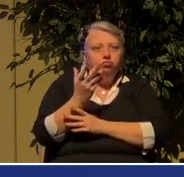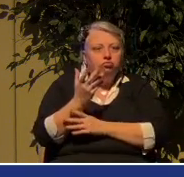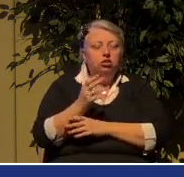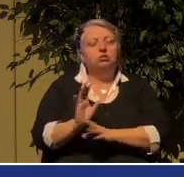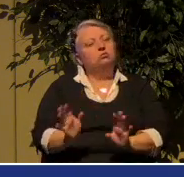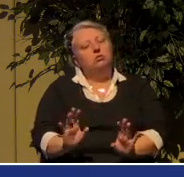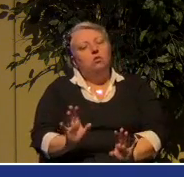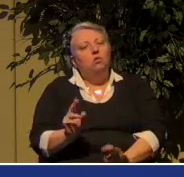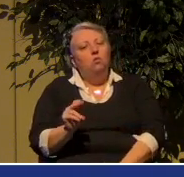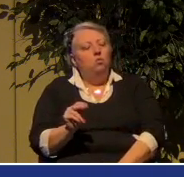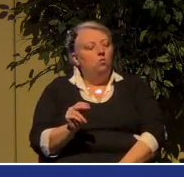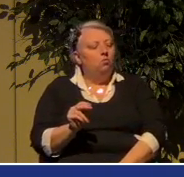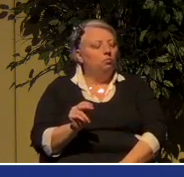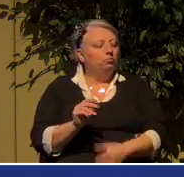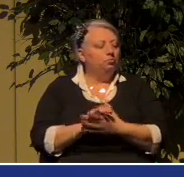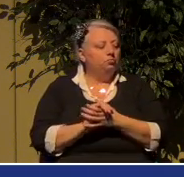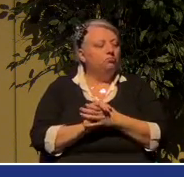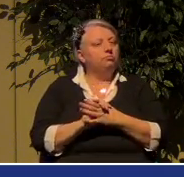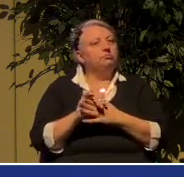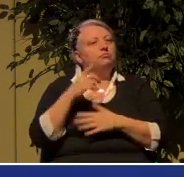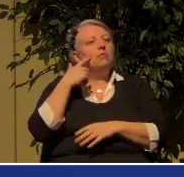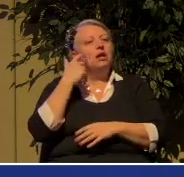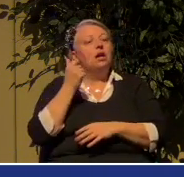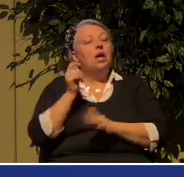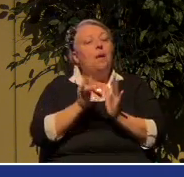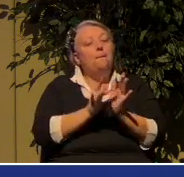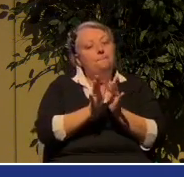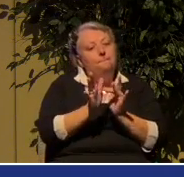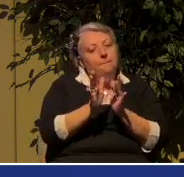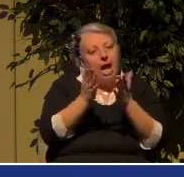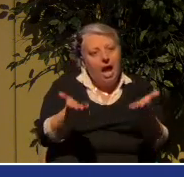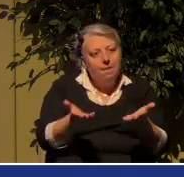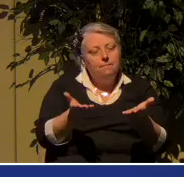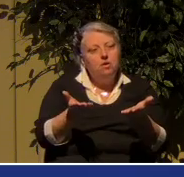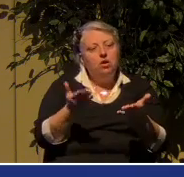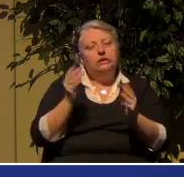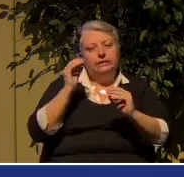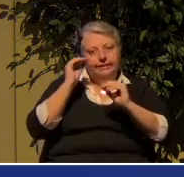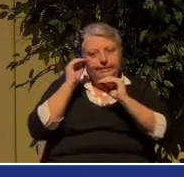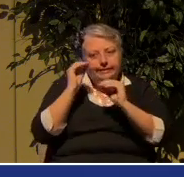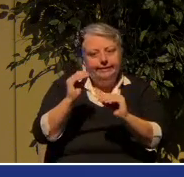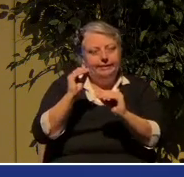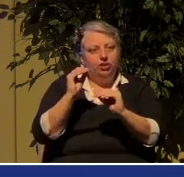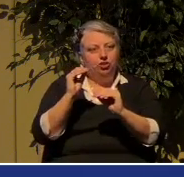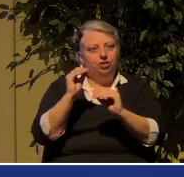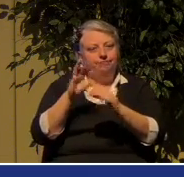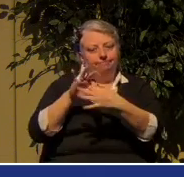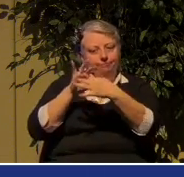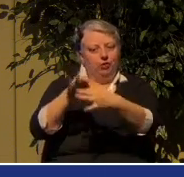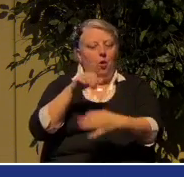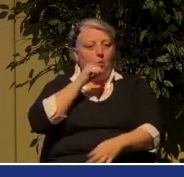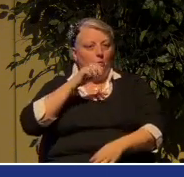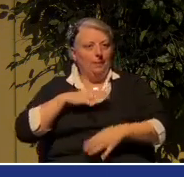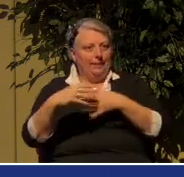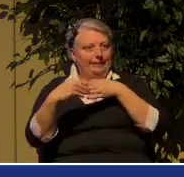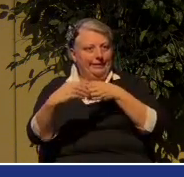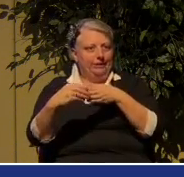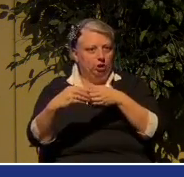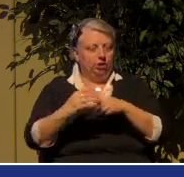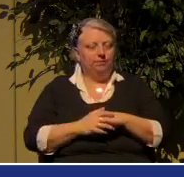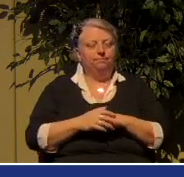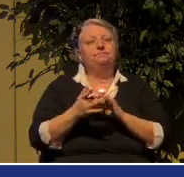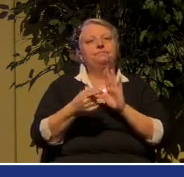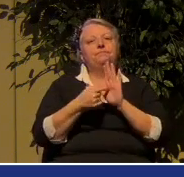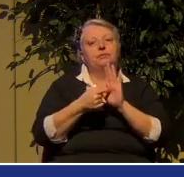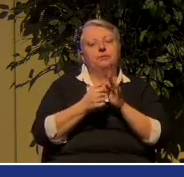own, but rather because Scripture has some strong teaching on that particular subject. Listen, for